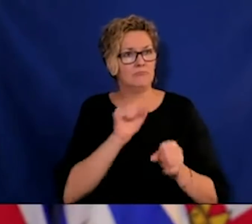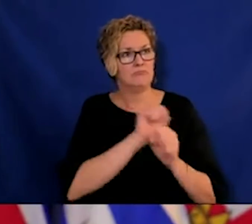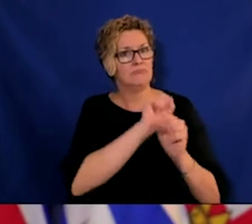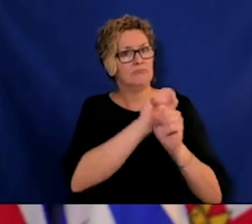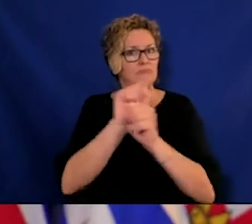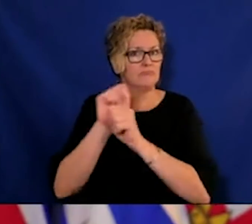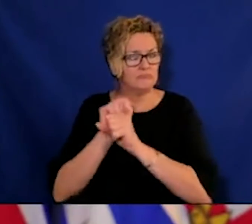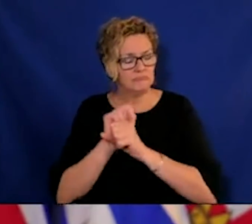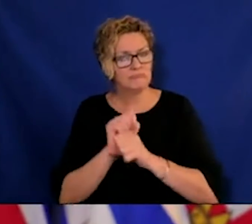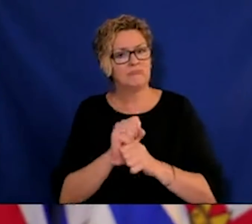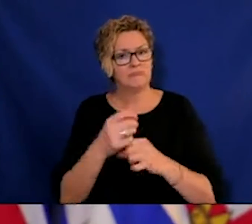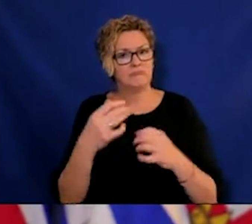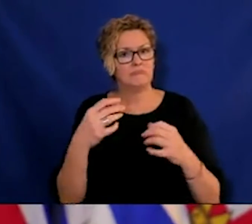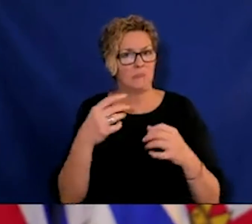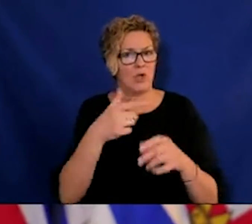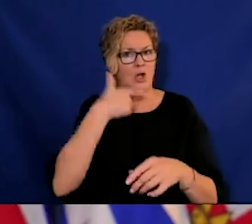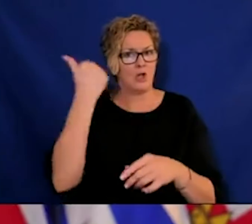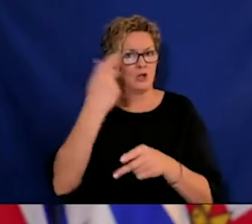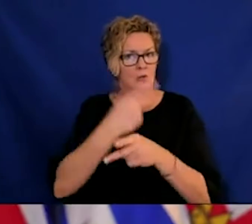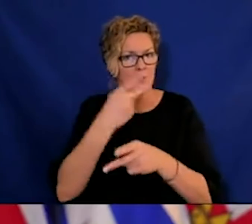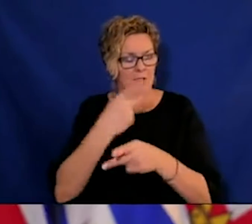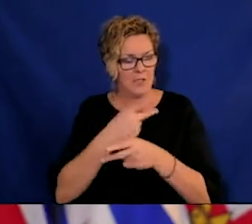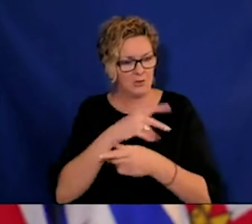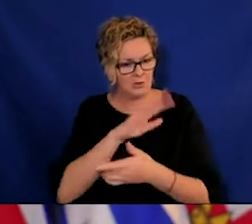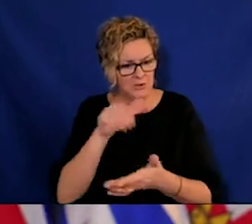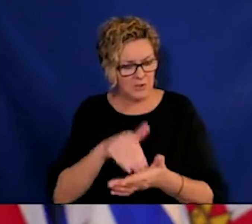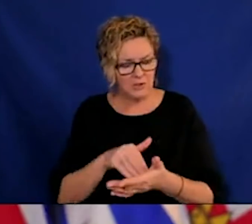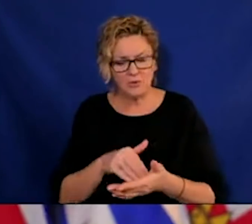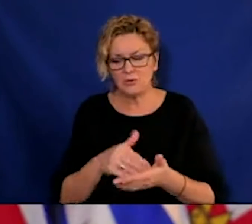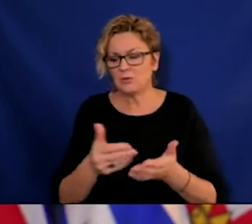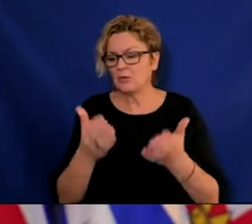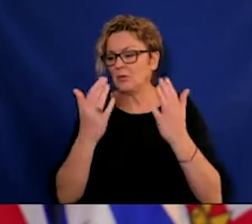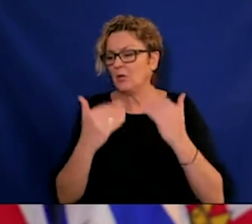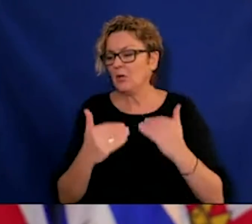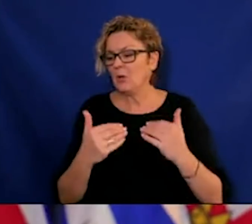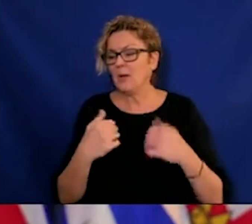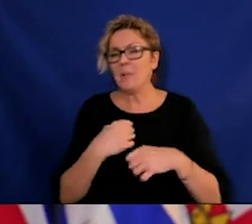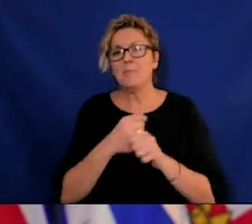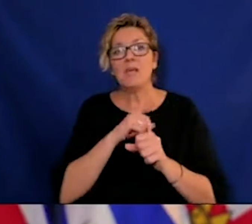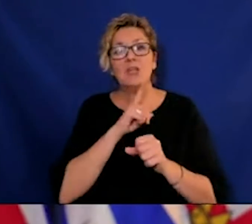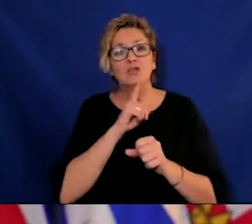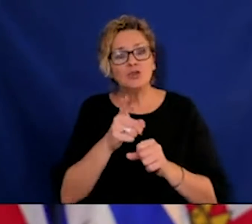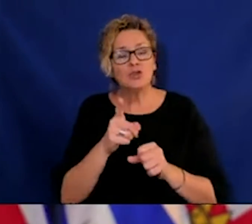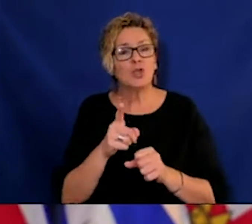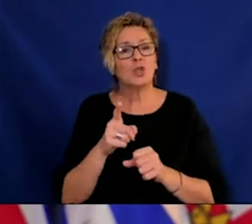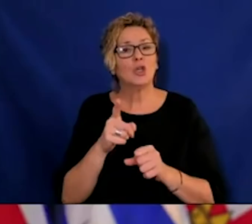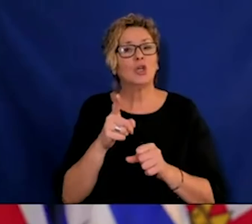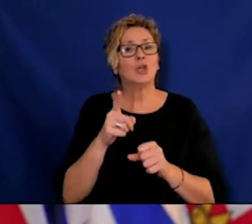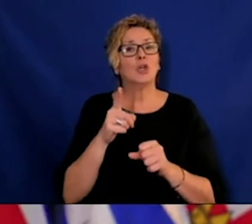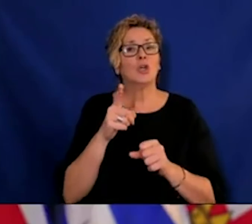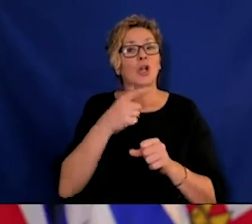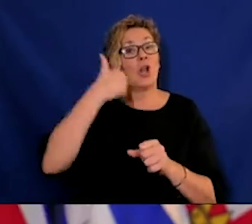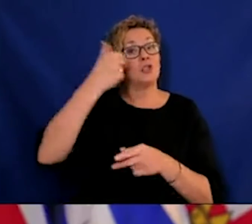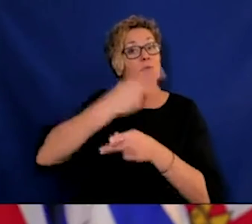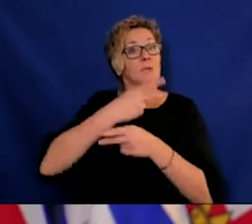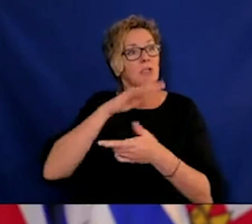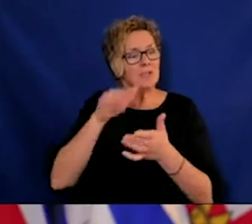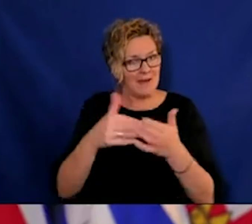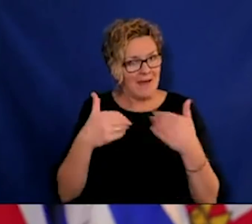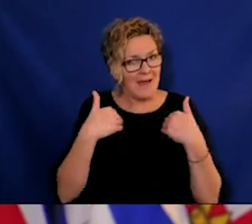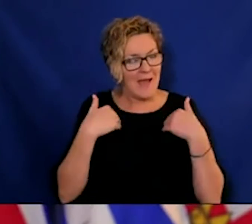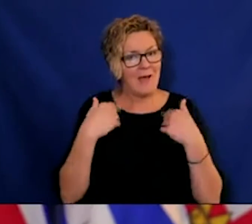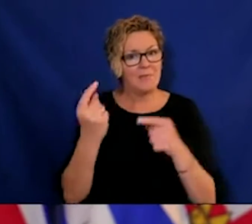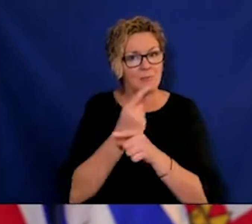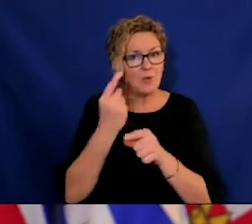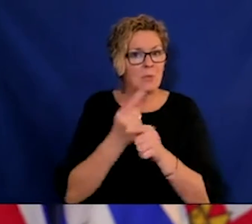of long-term care into our PPE supply chain is very important. The final component of